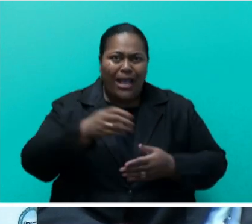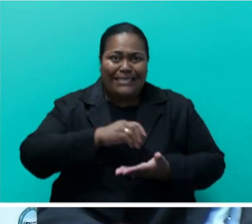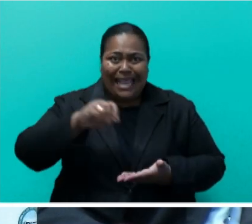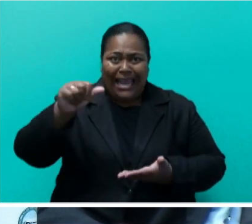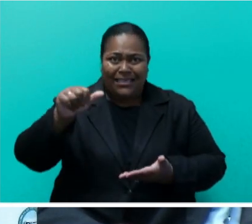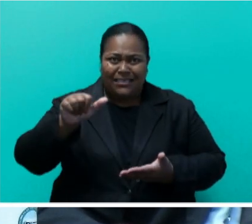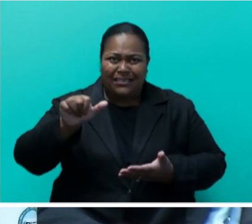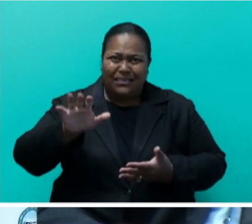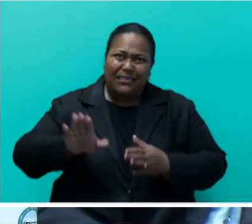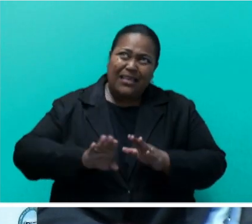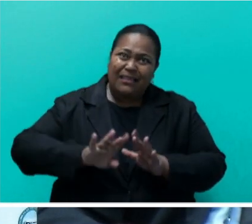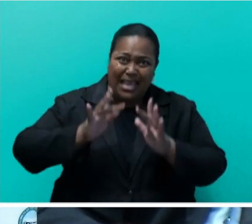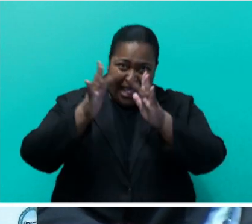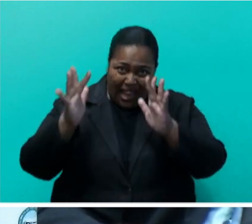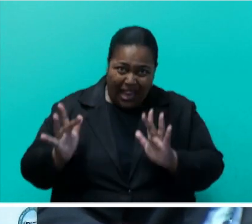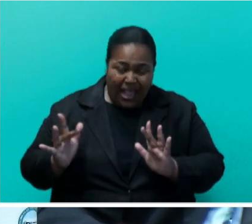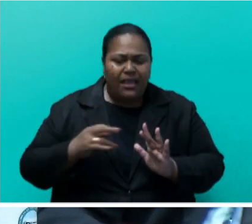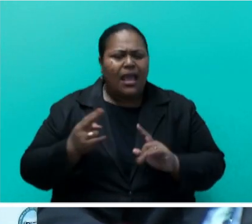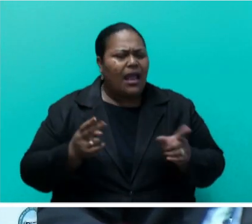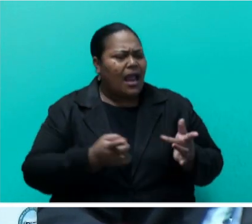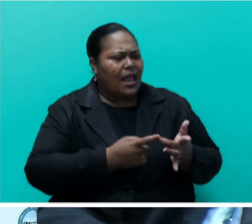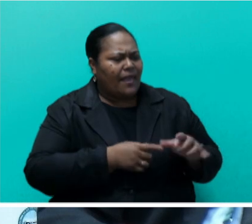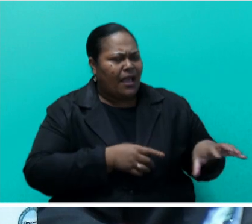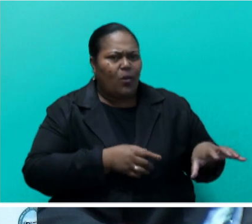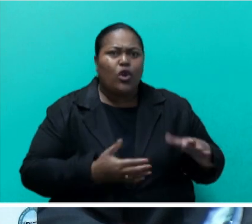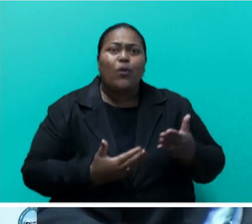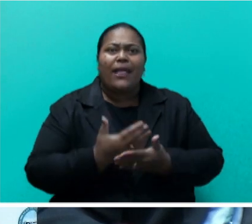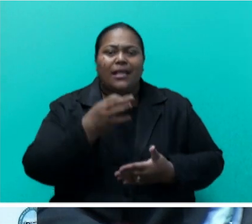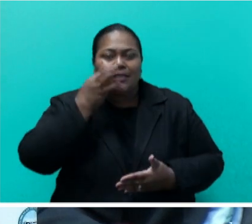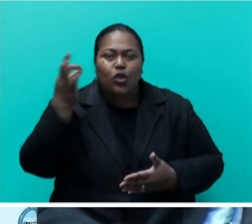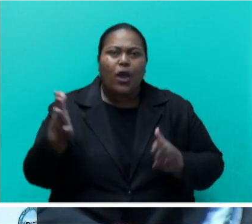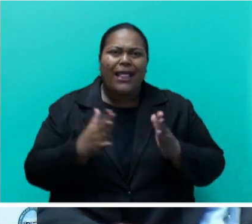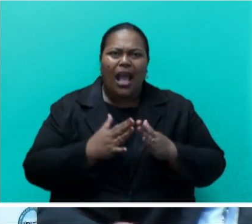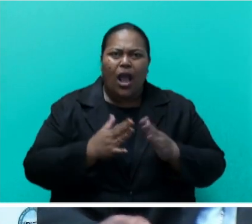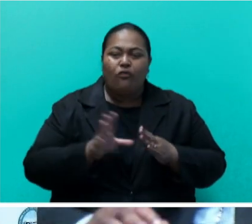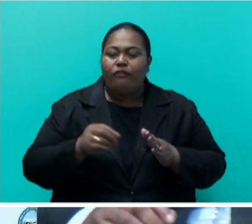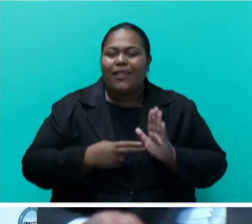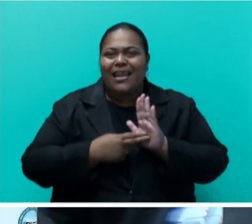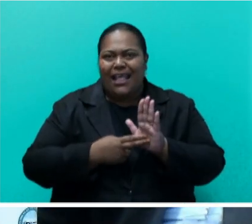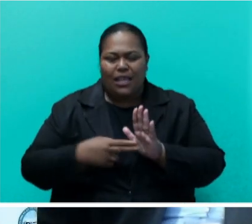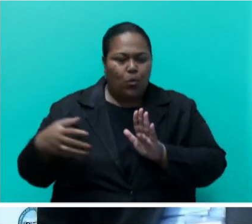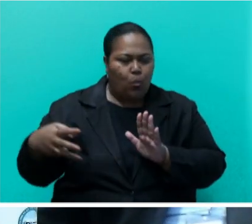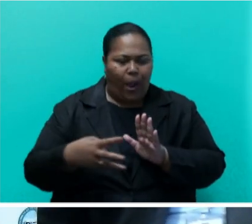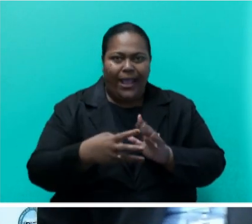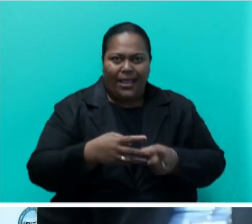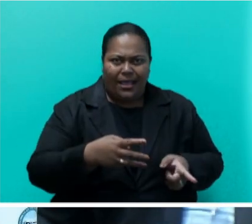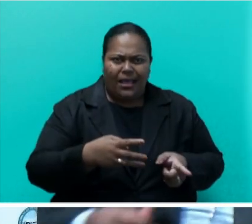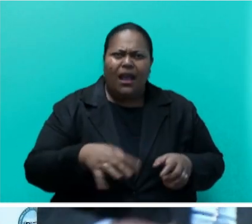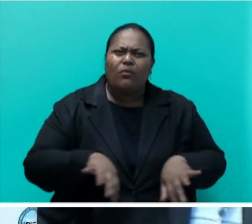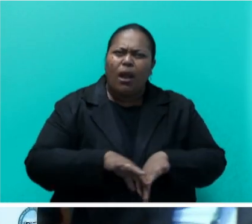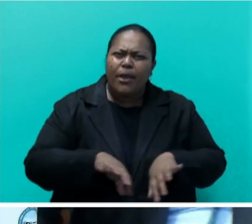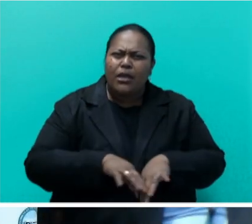An entrance to Singataka town from the Nandi way. The Nandi, sir, the dump, threatens the environment,